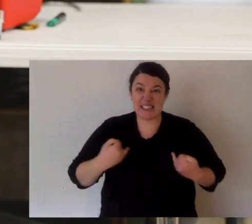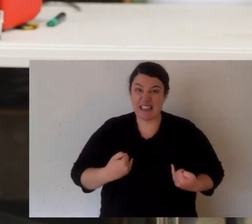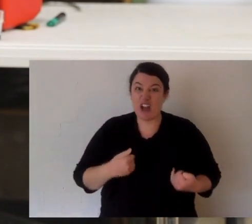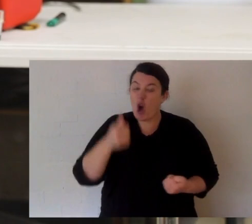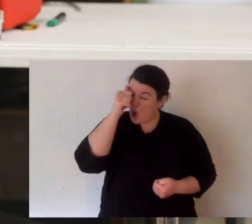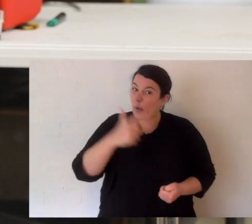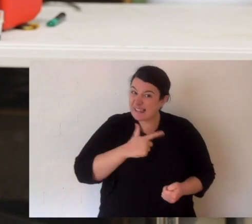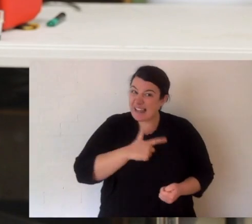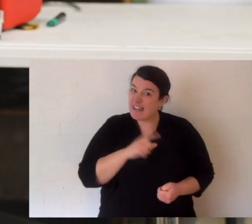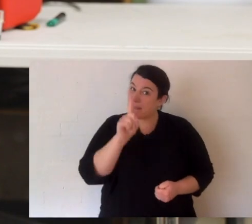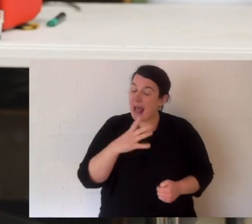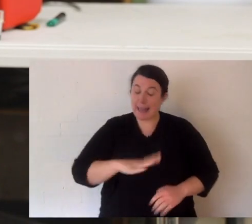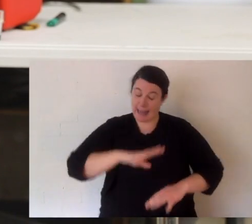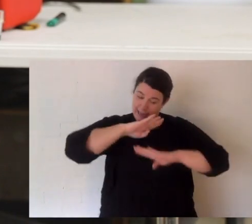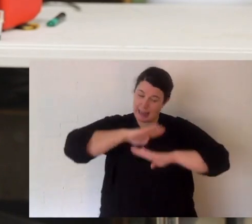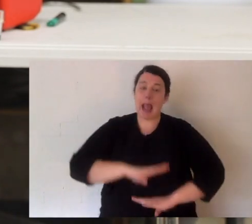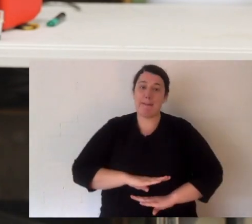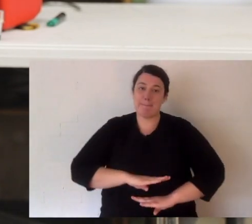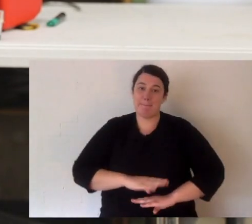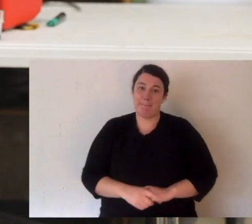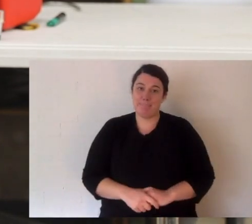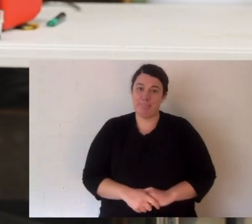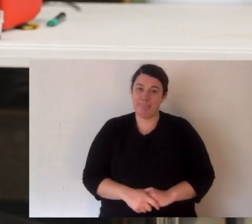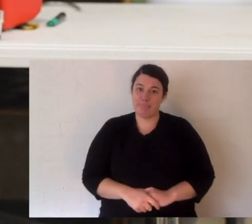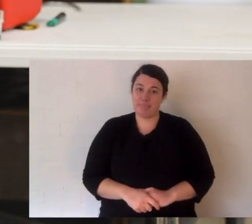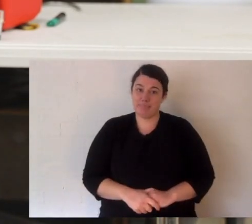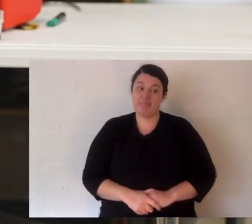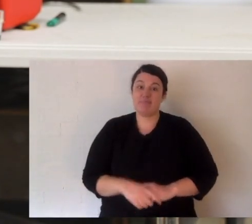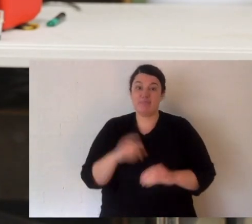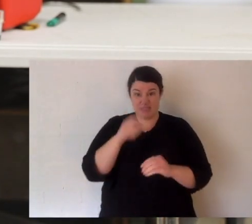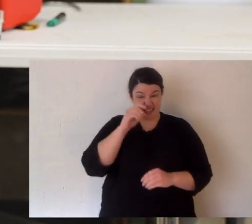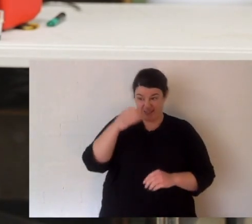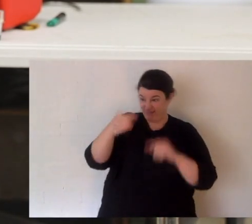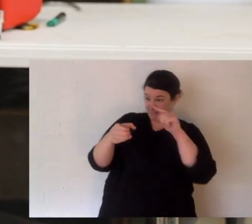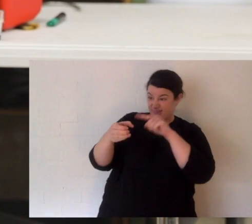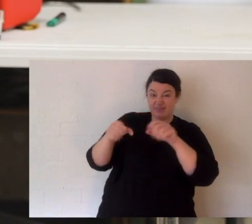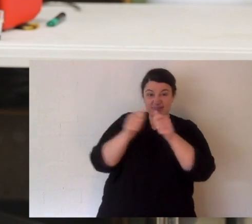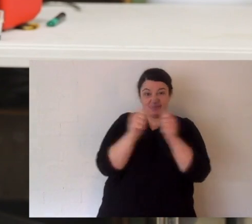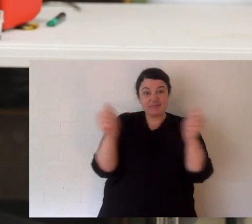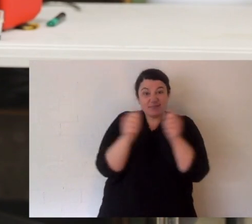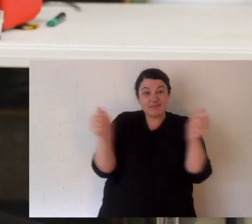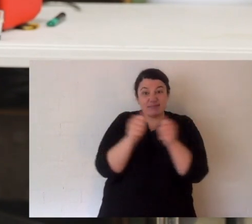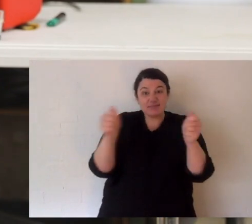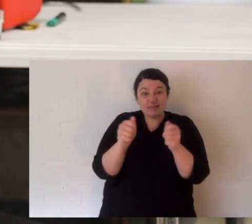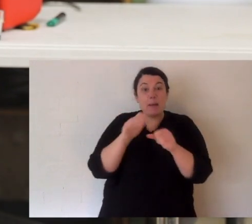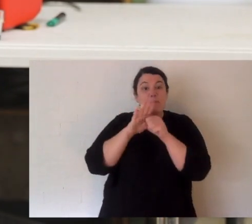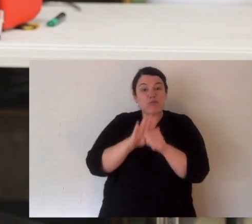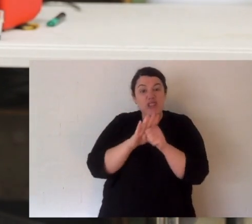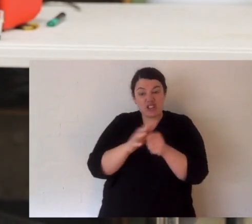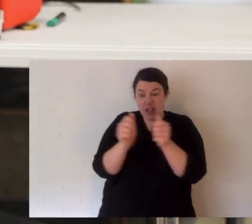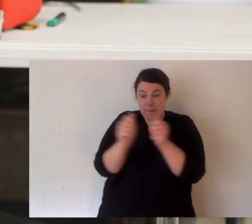As hard as it is, you've got to stay calm. Next is a pressure immobilization bandage. Looks like this.